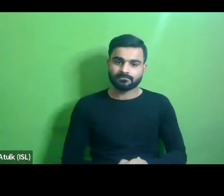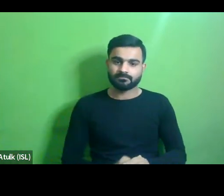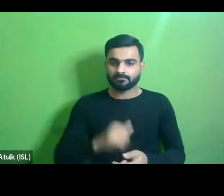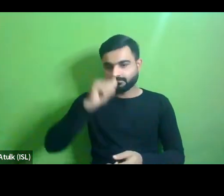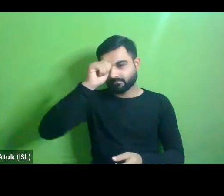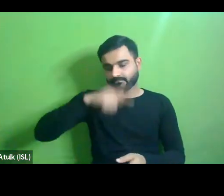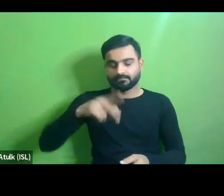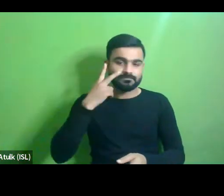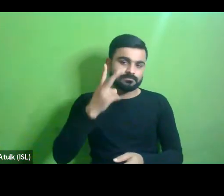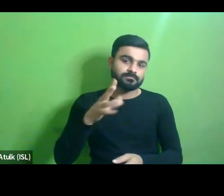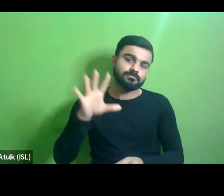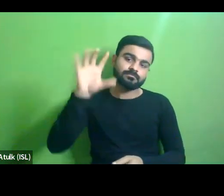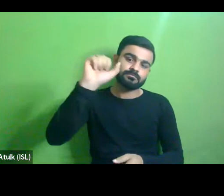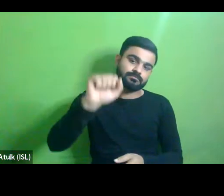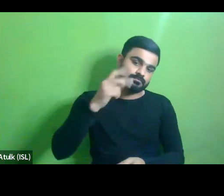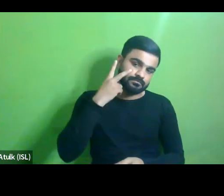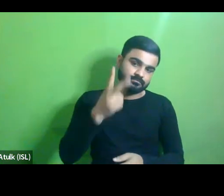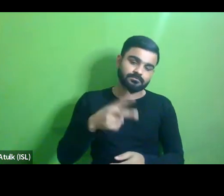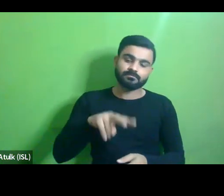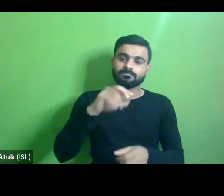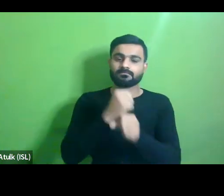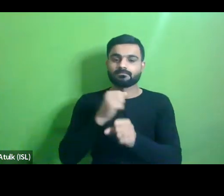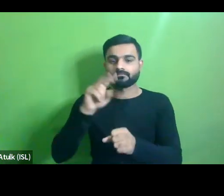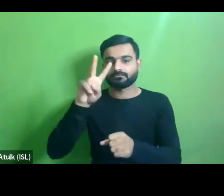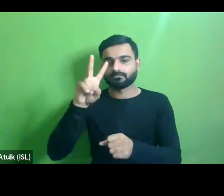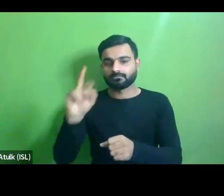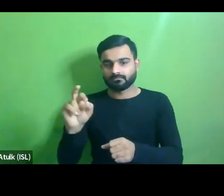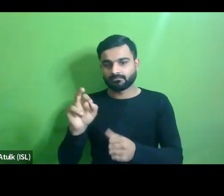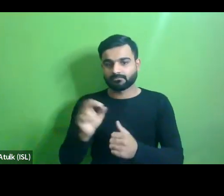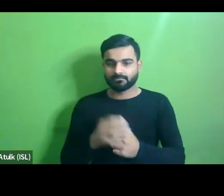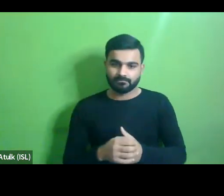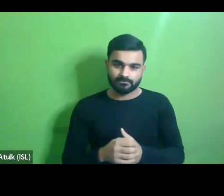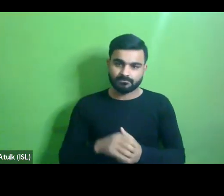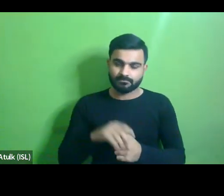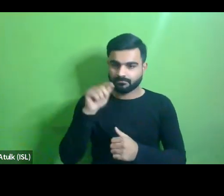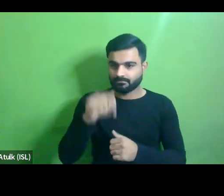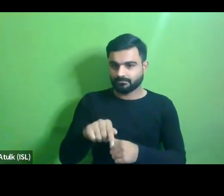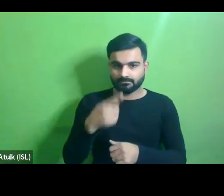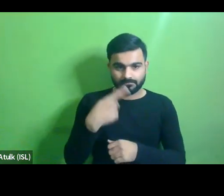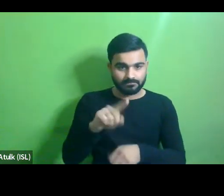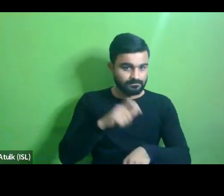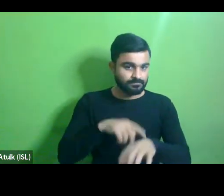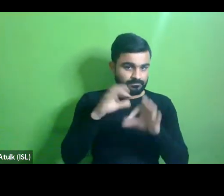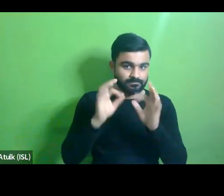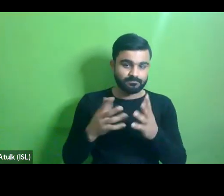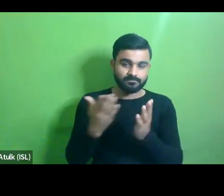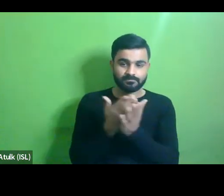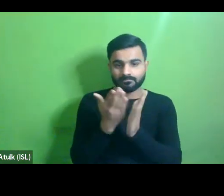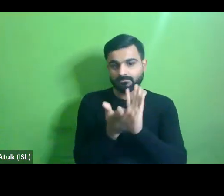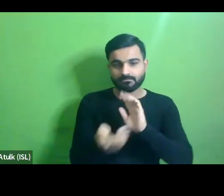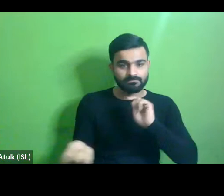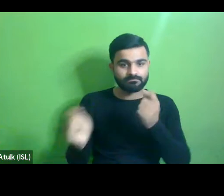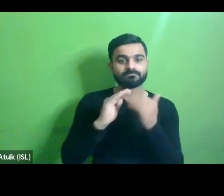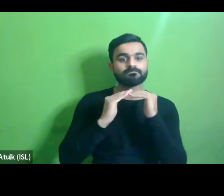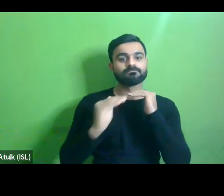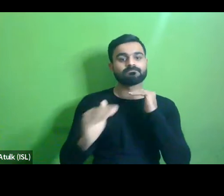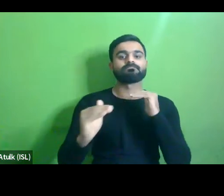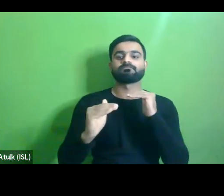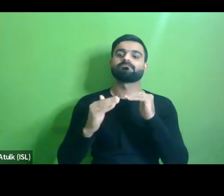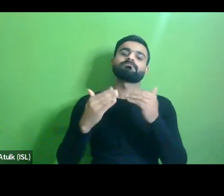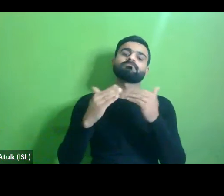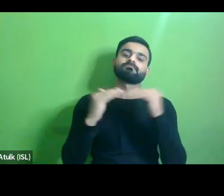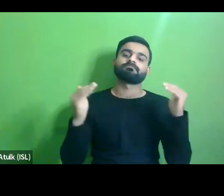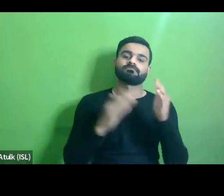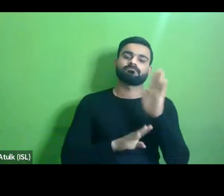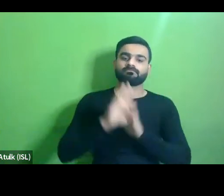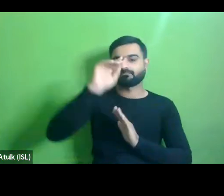assuming the presidency of the g20 i think this is the right time to catalyze a sustainable inclusive and equitable growth